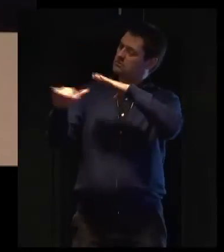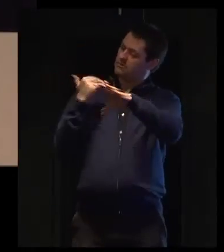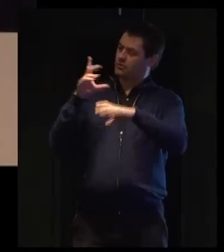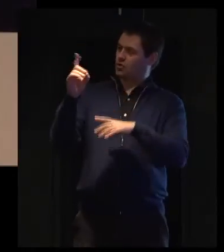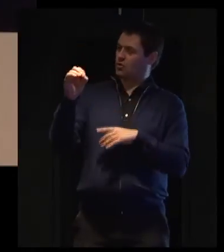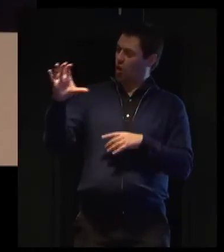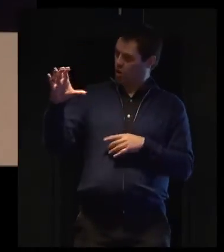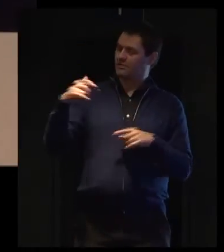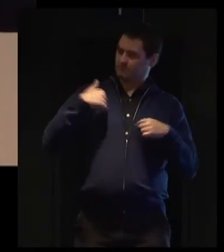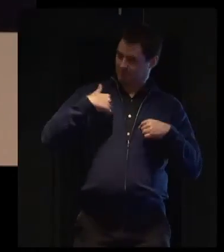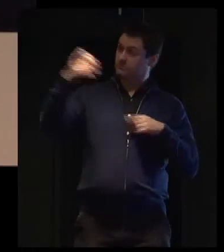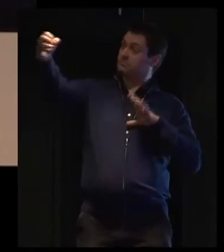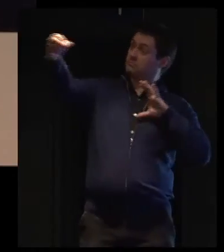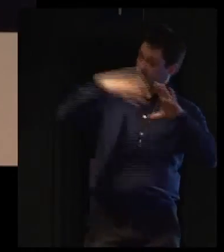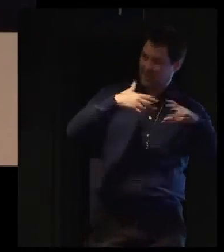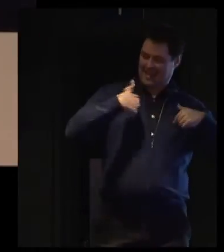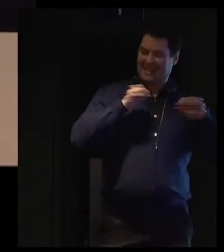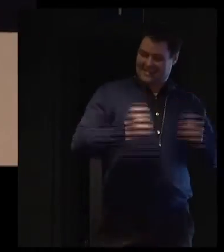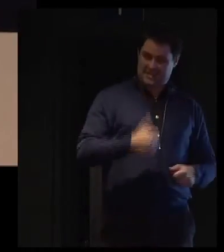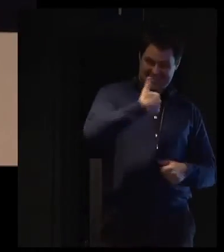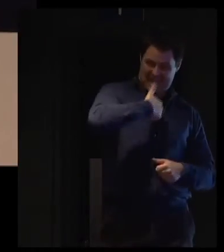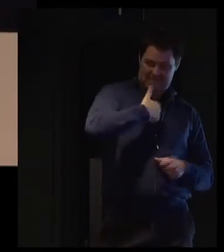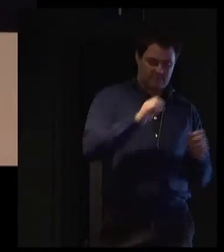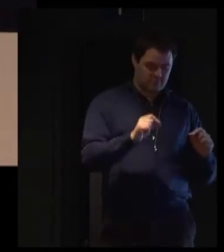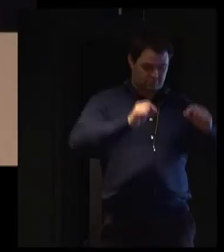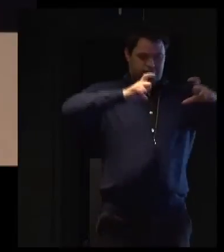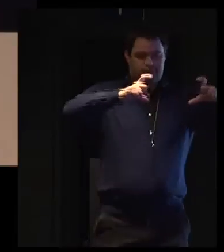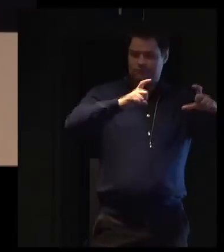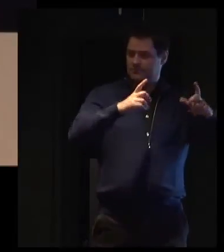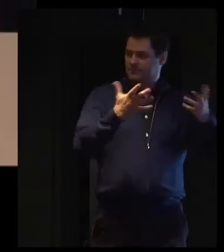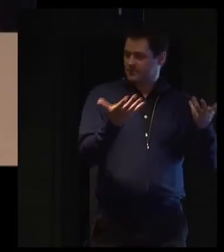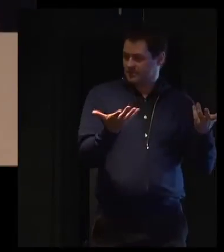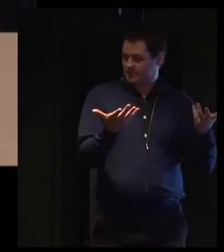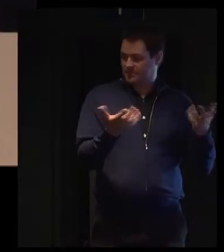up a Word document rather than something that may not be easy to be read like a PDF document.